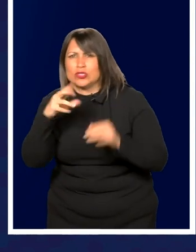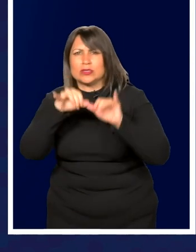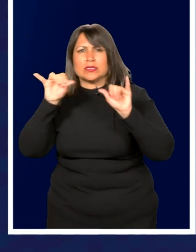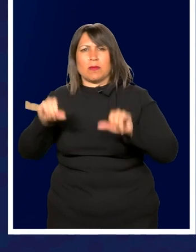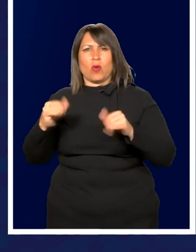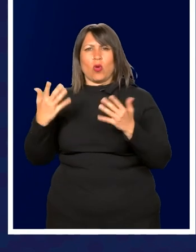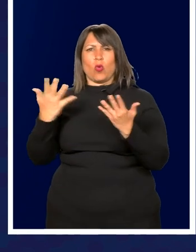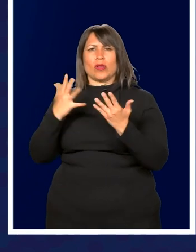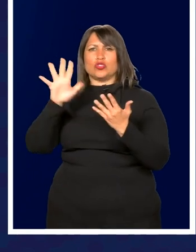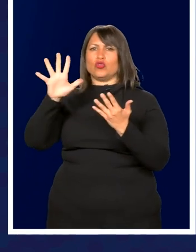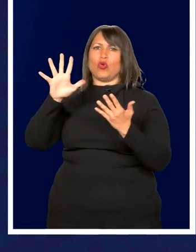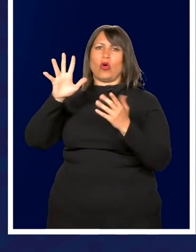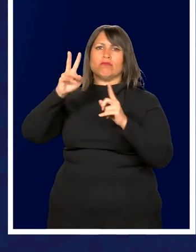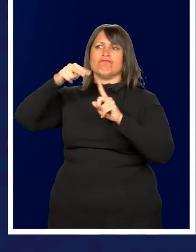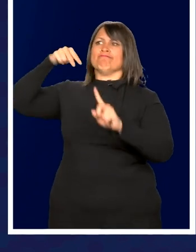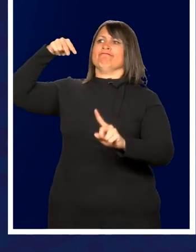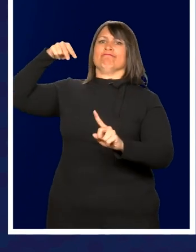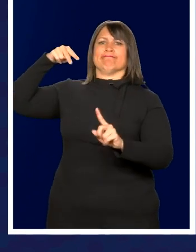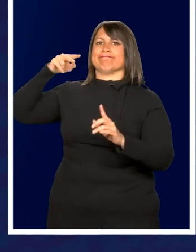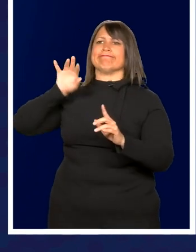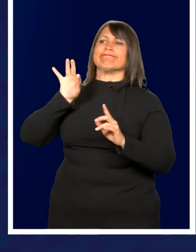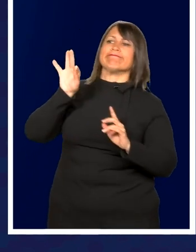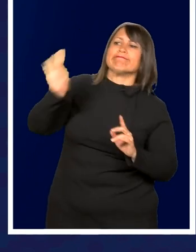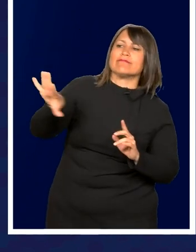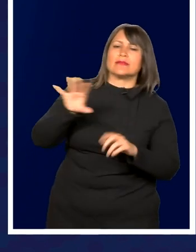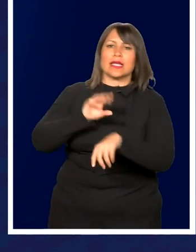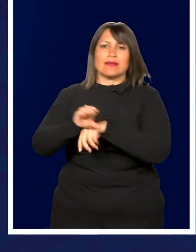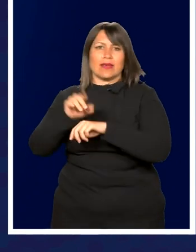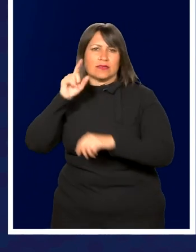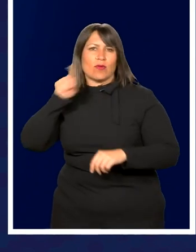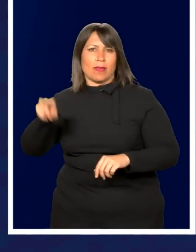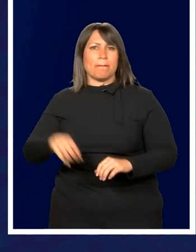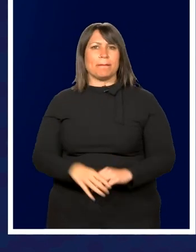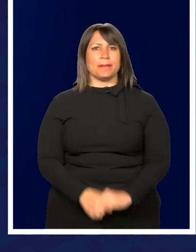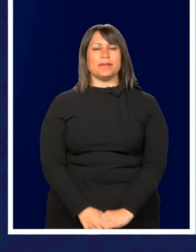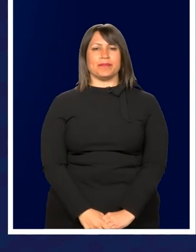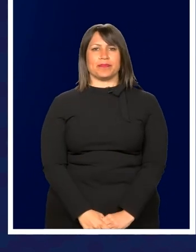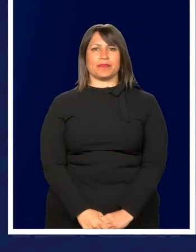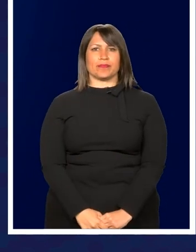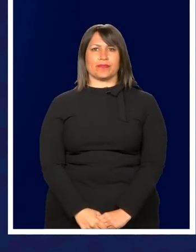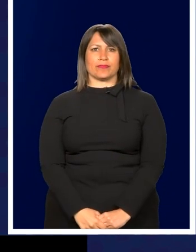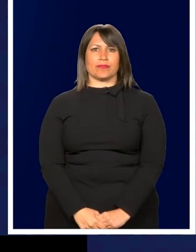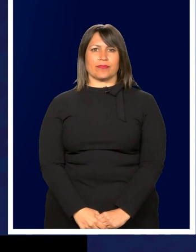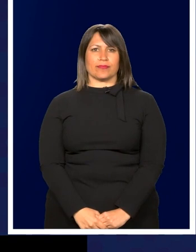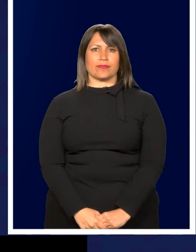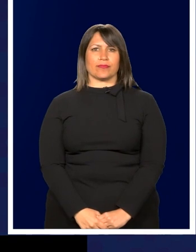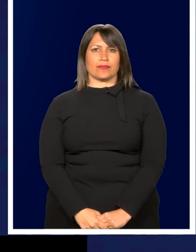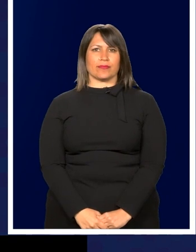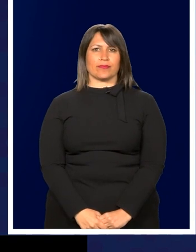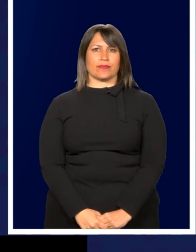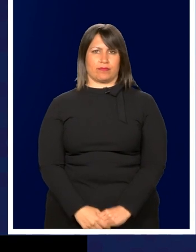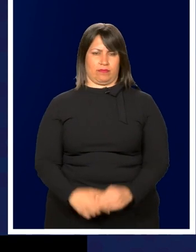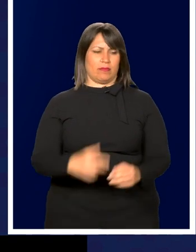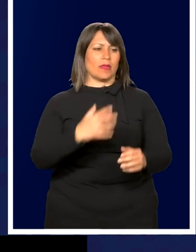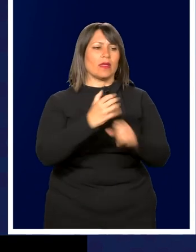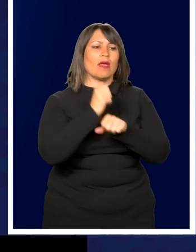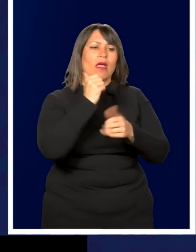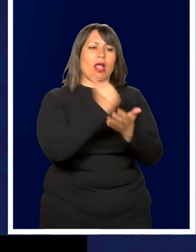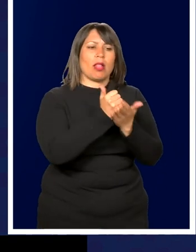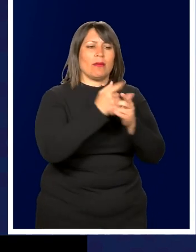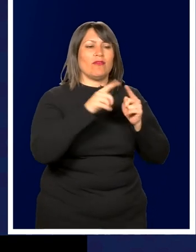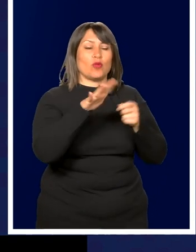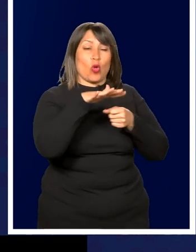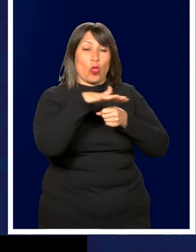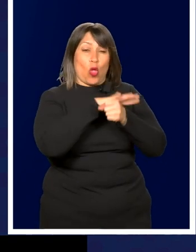system. What's your 30,000 feet advice for them? Get your help, get some help from your